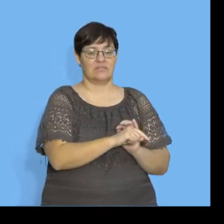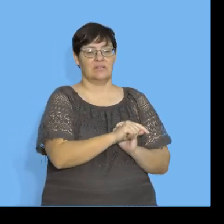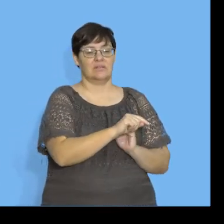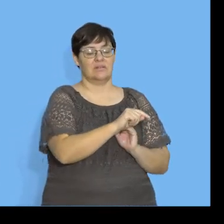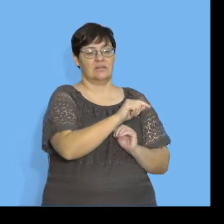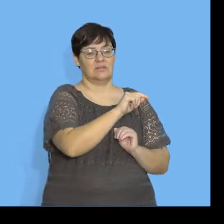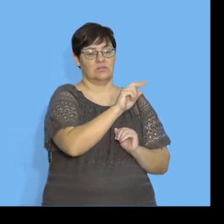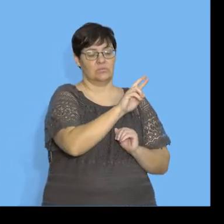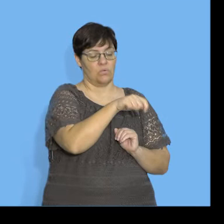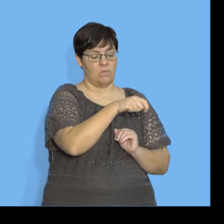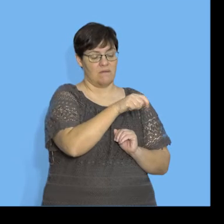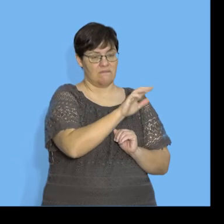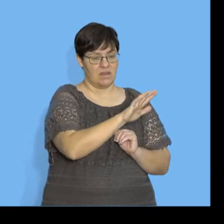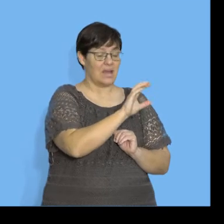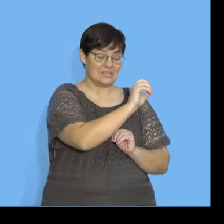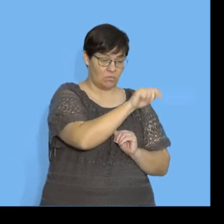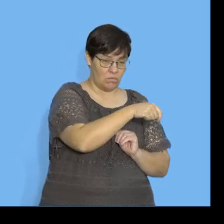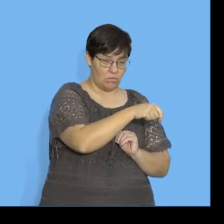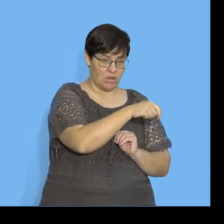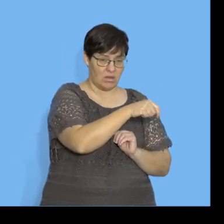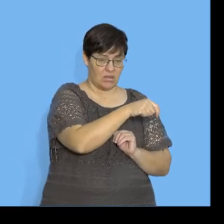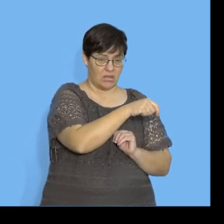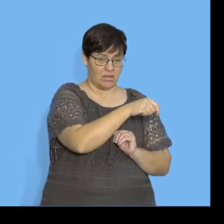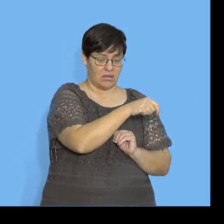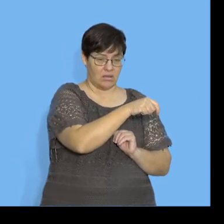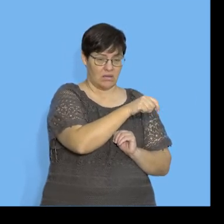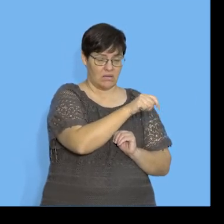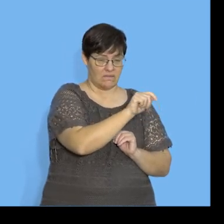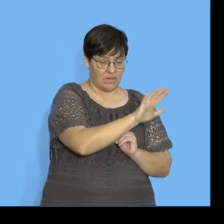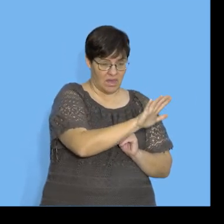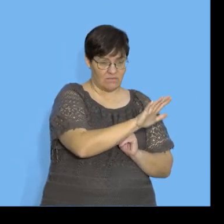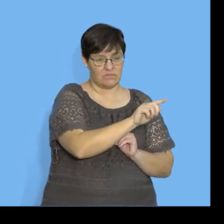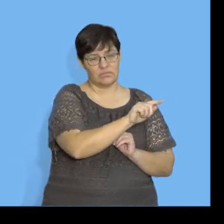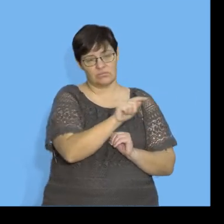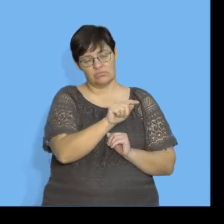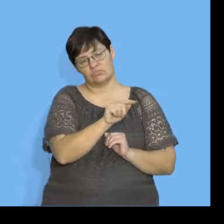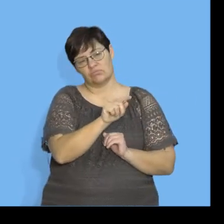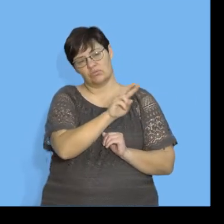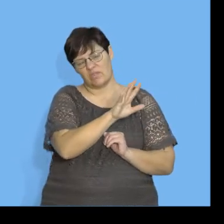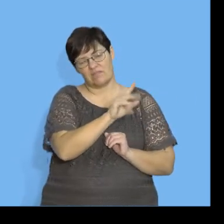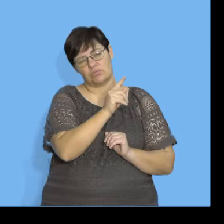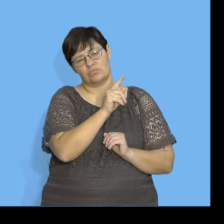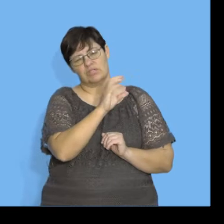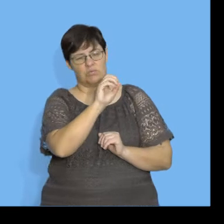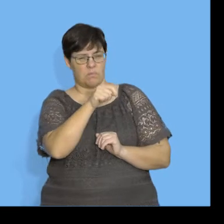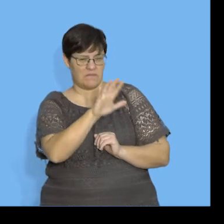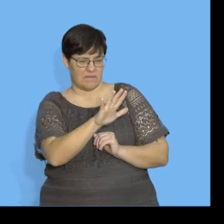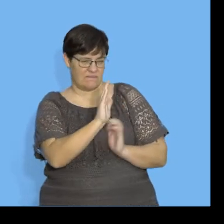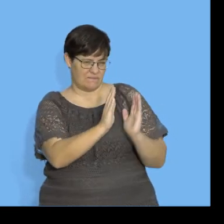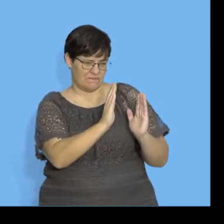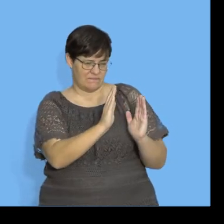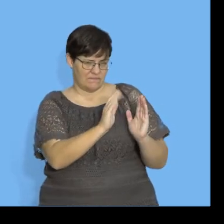will be anything. That will be weak, negative correlation. And we also have